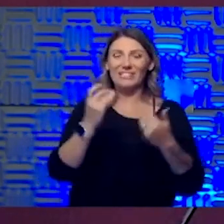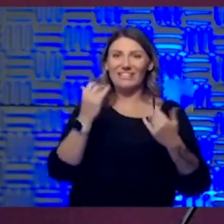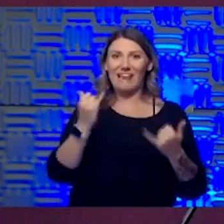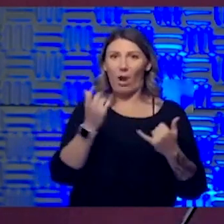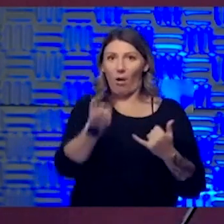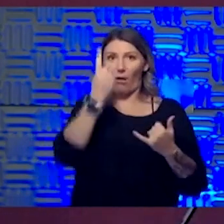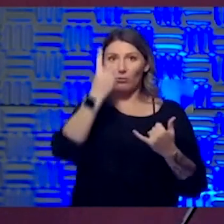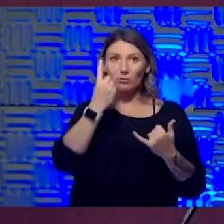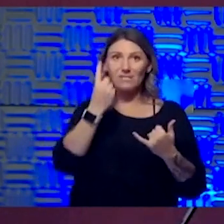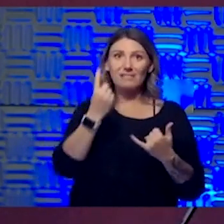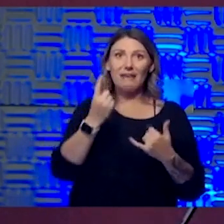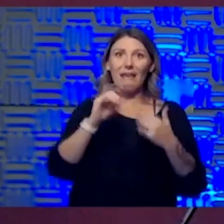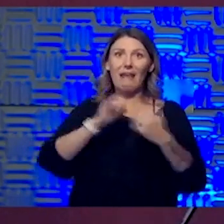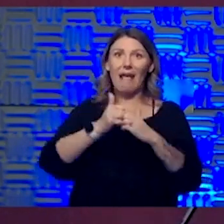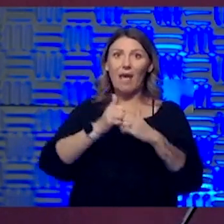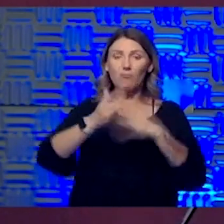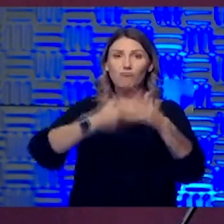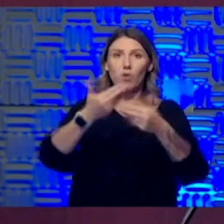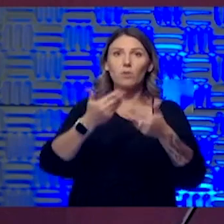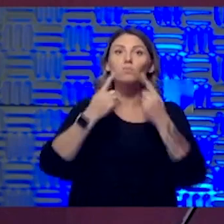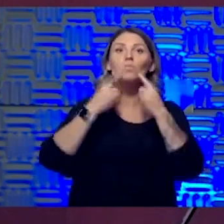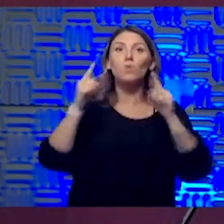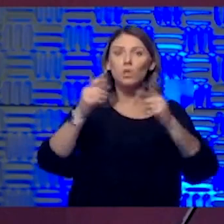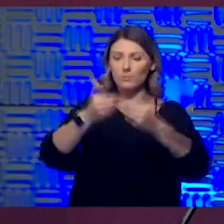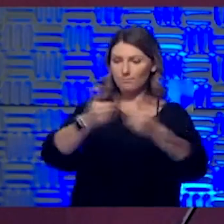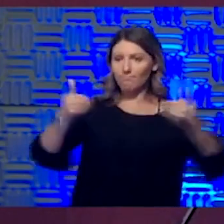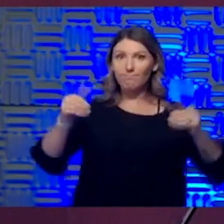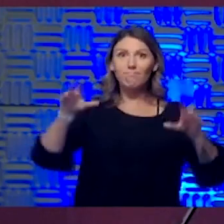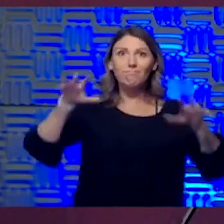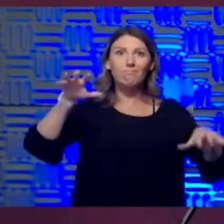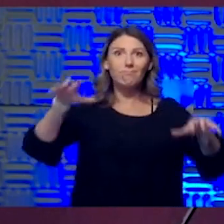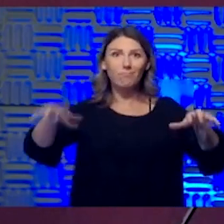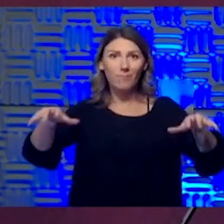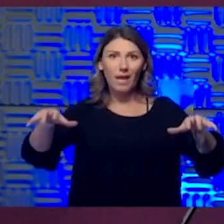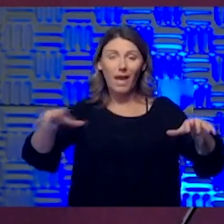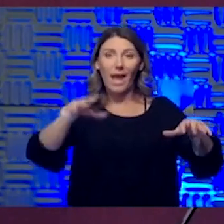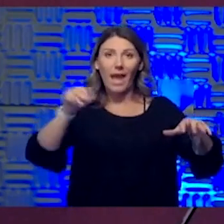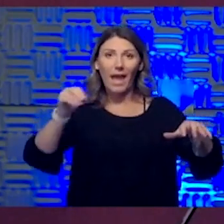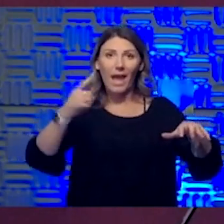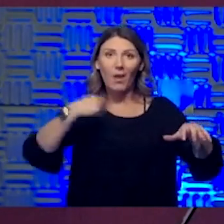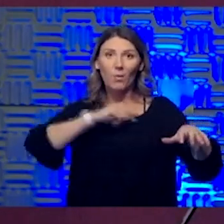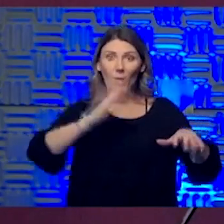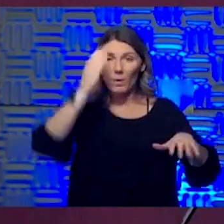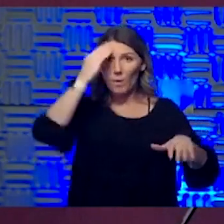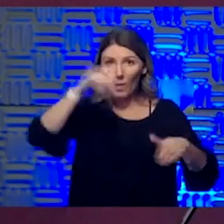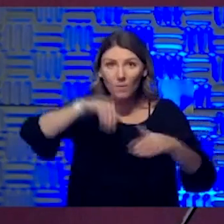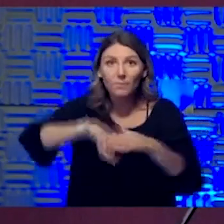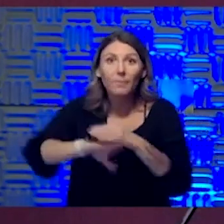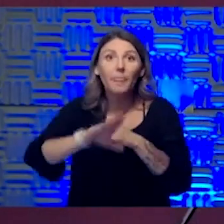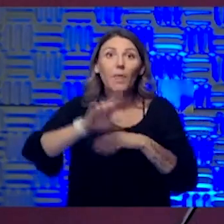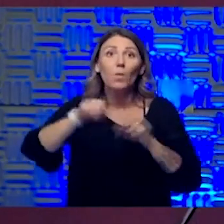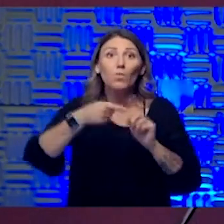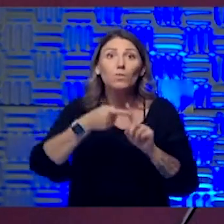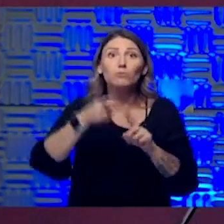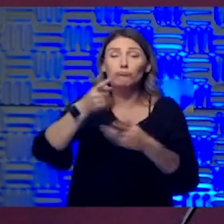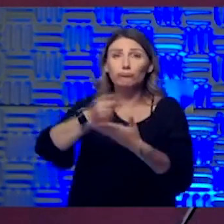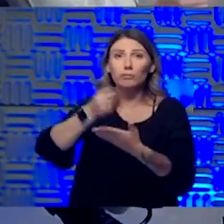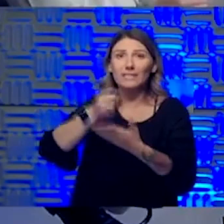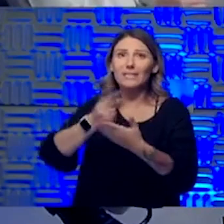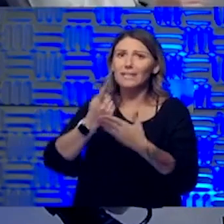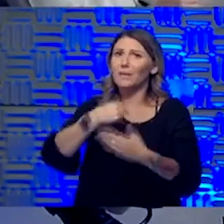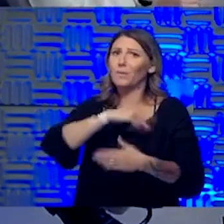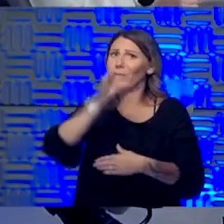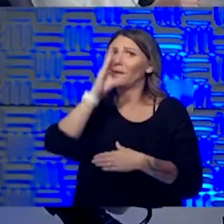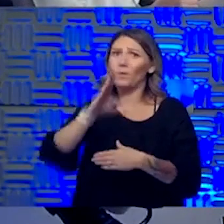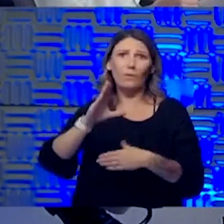to be. If we didn't have that knowledge beforehand and we got it as you walked in to be triaged, we'd get you to the right place. And people are already